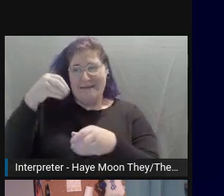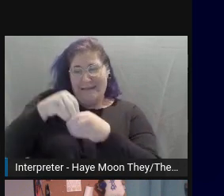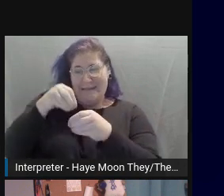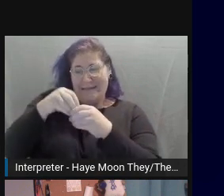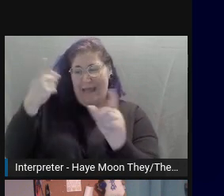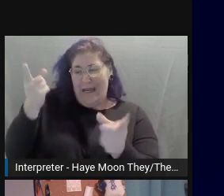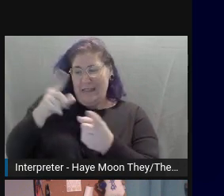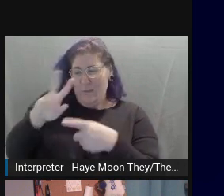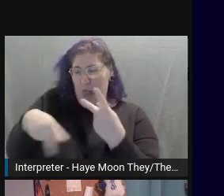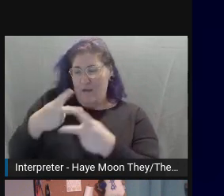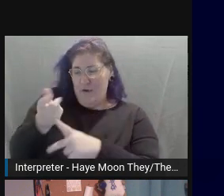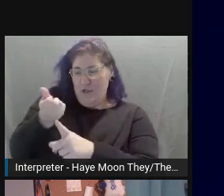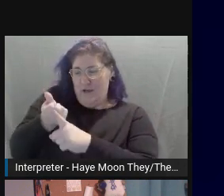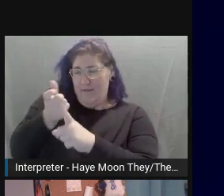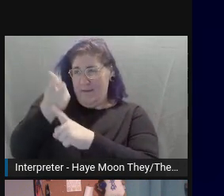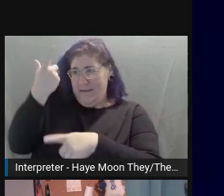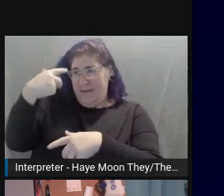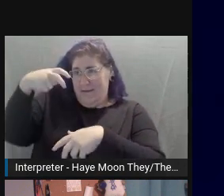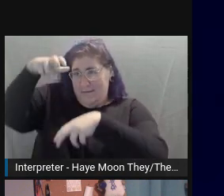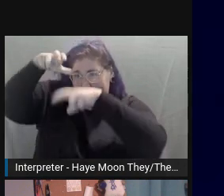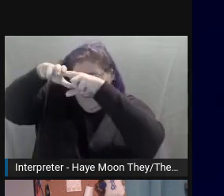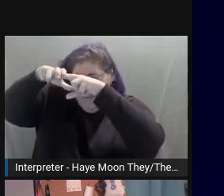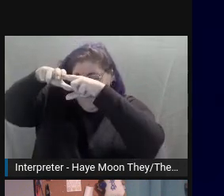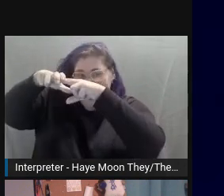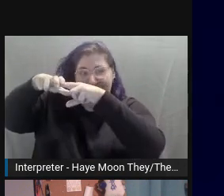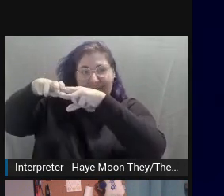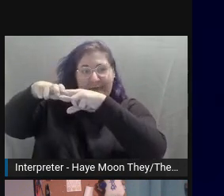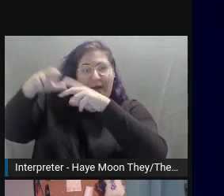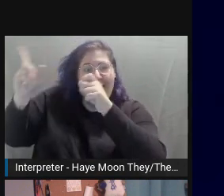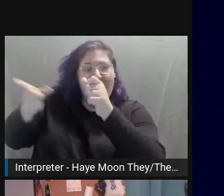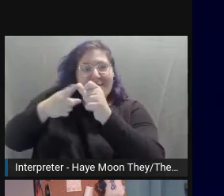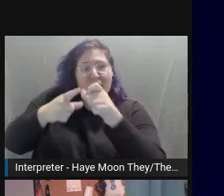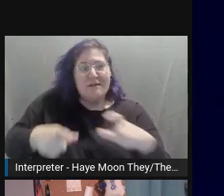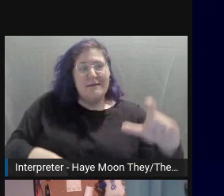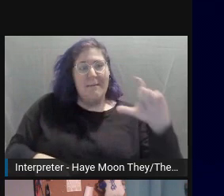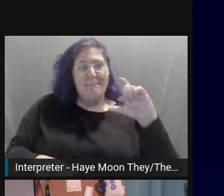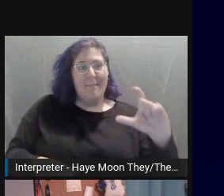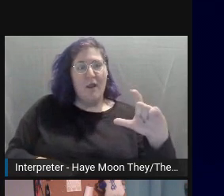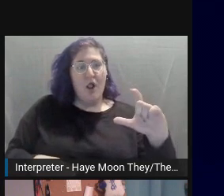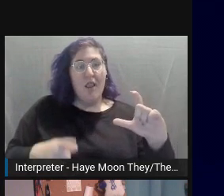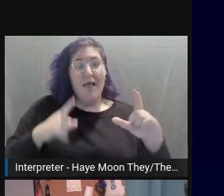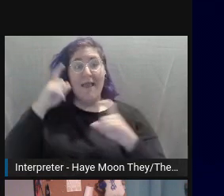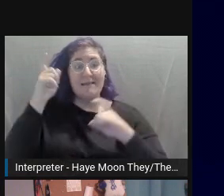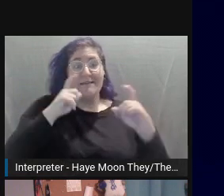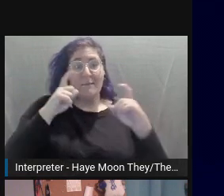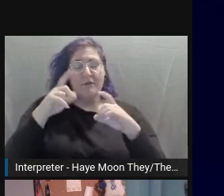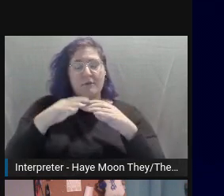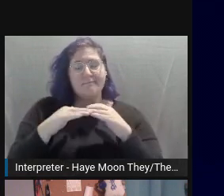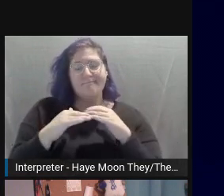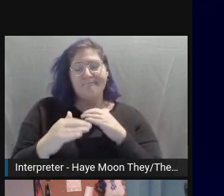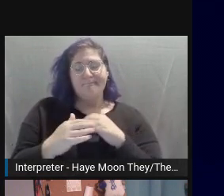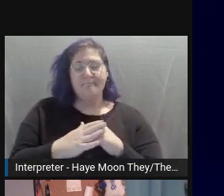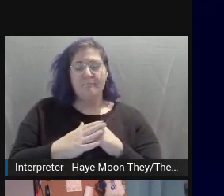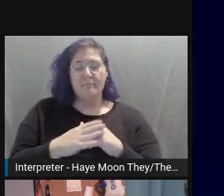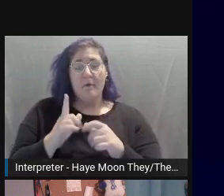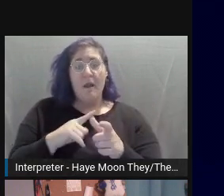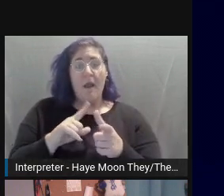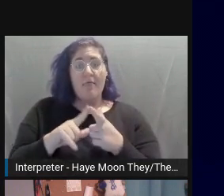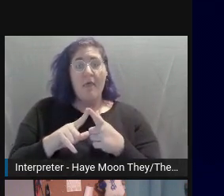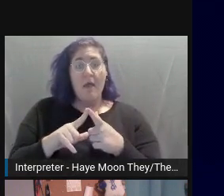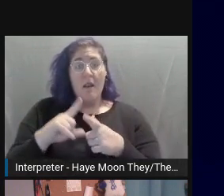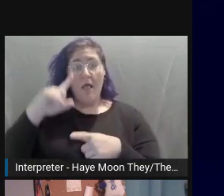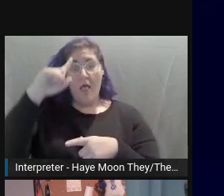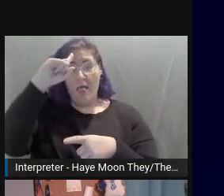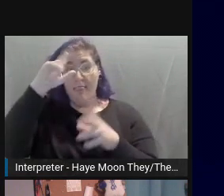space, their head self. In the first panel, the person has a neutral expression. The head self starts getting gradually more comfortable